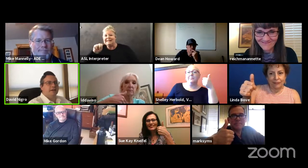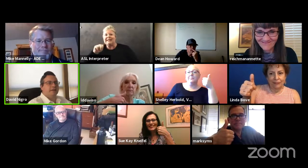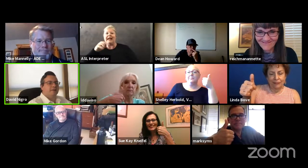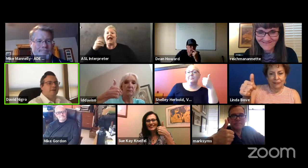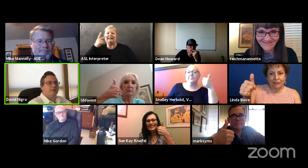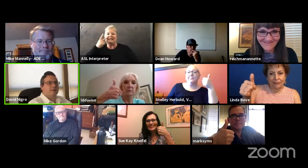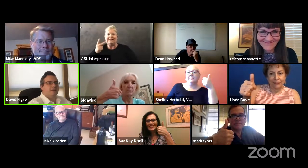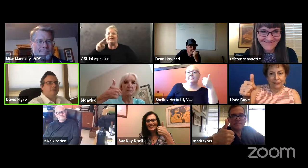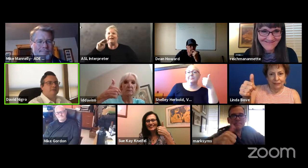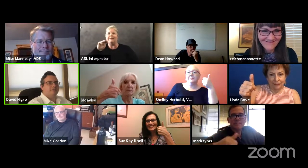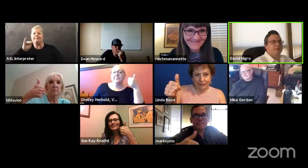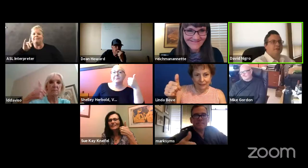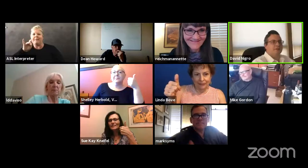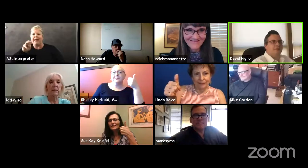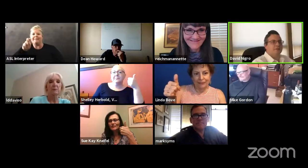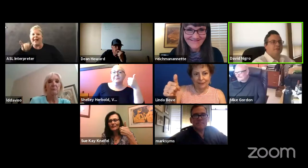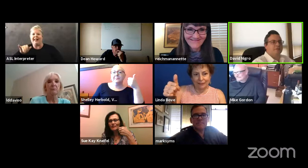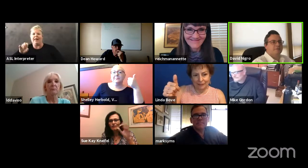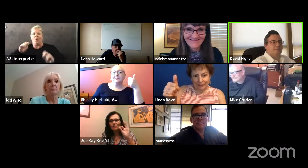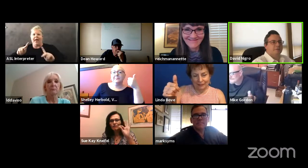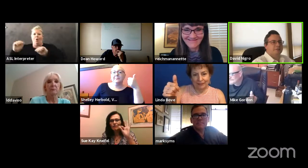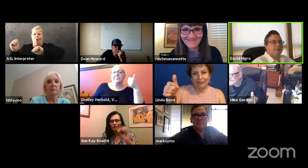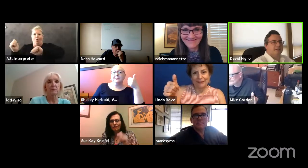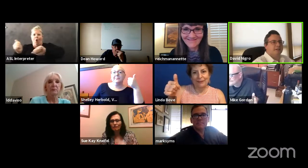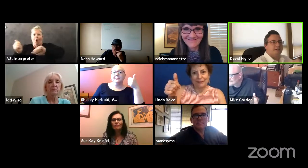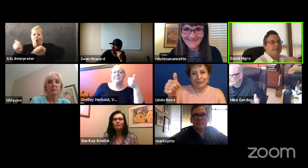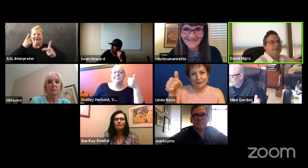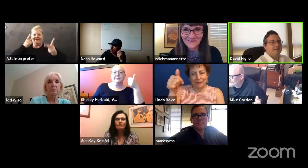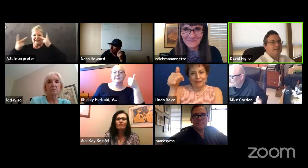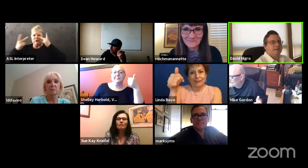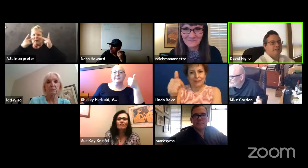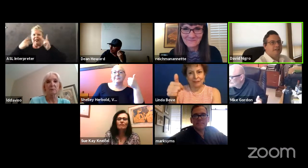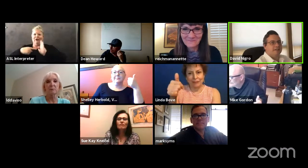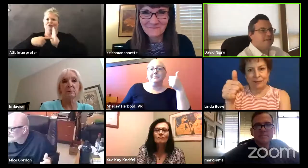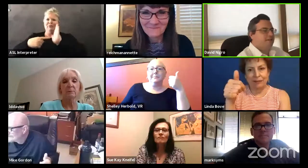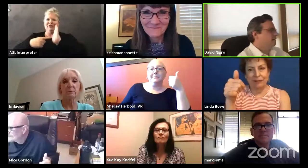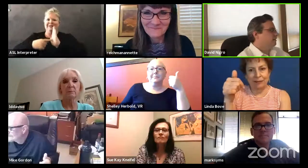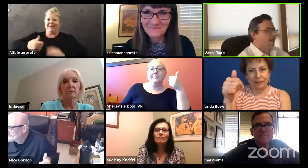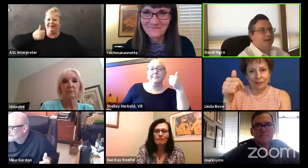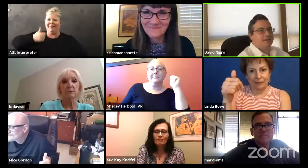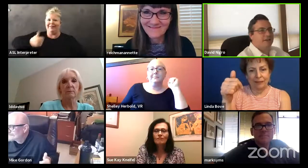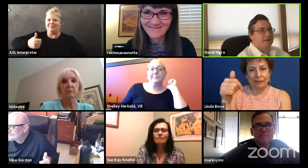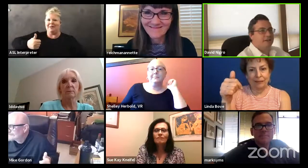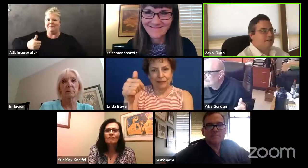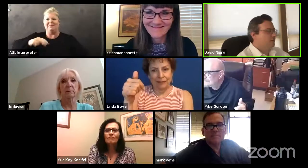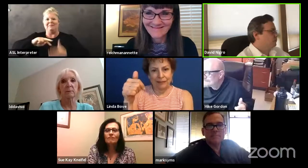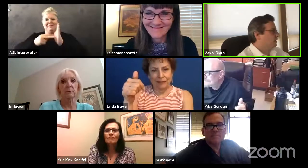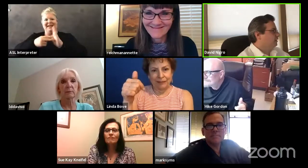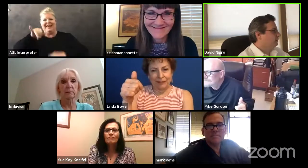see Mike Manley. They were all visually or physically representing. Yes. I say yes as well.